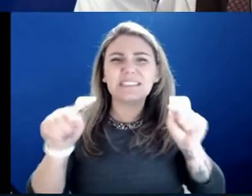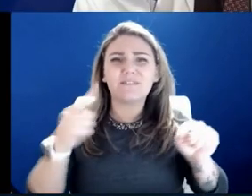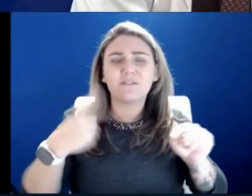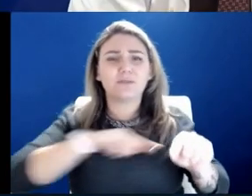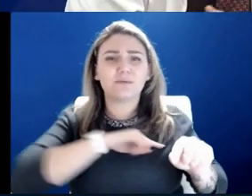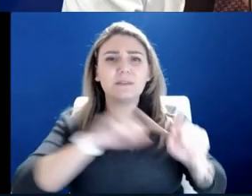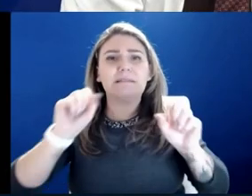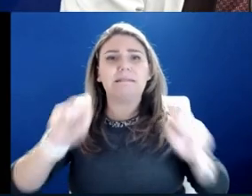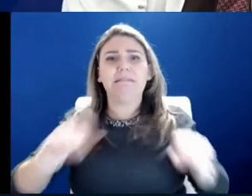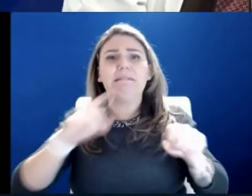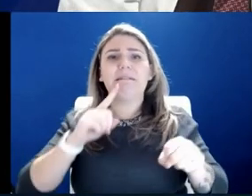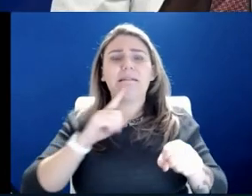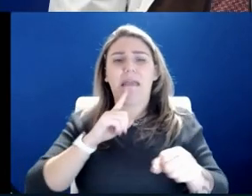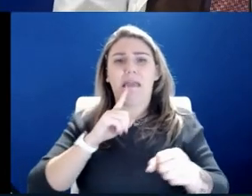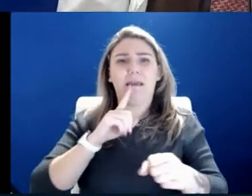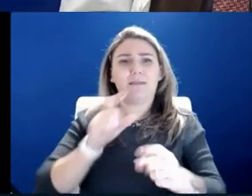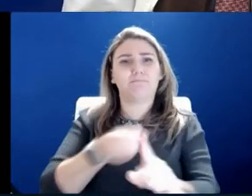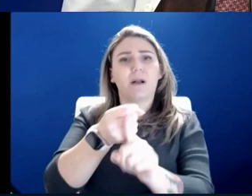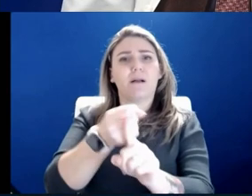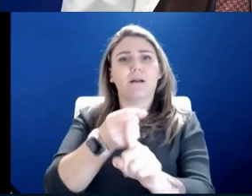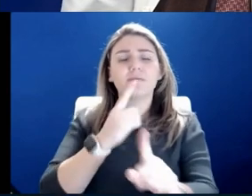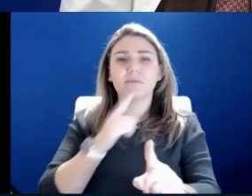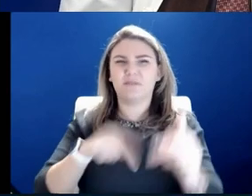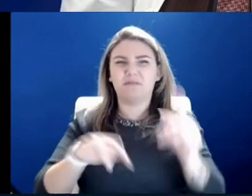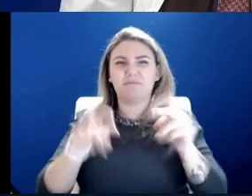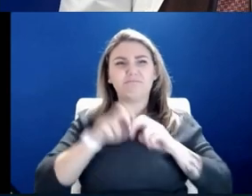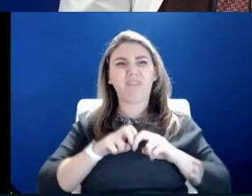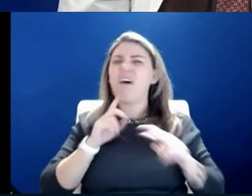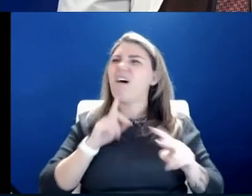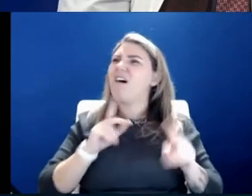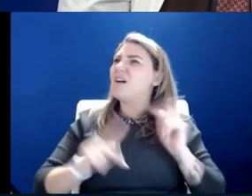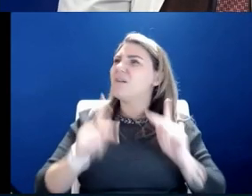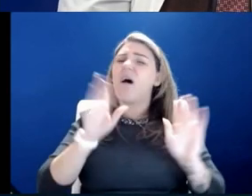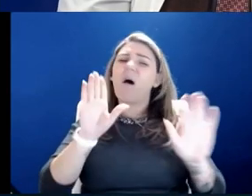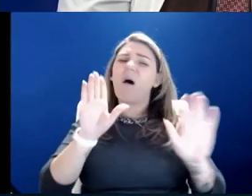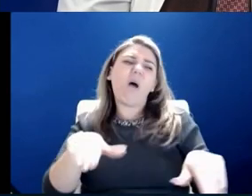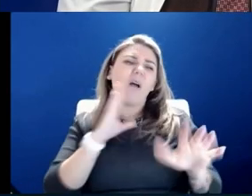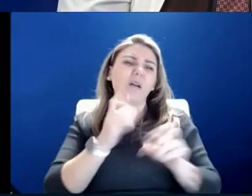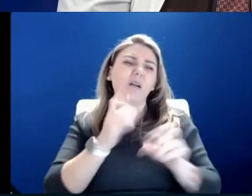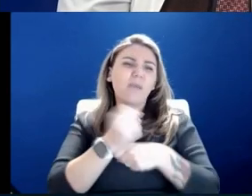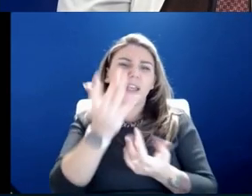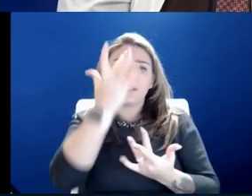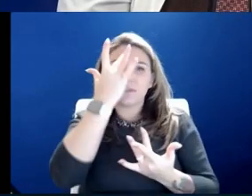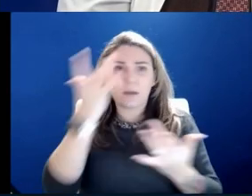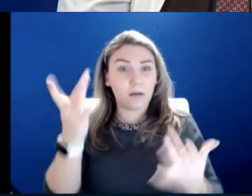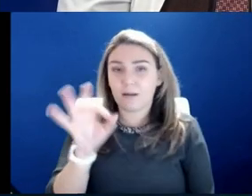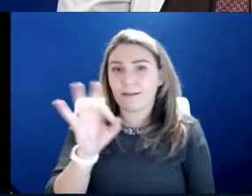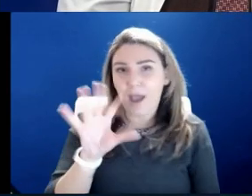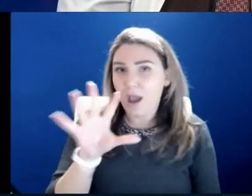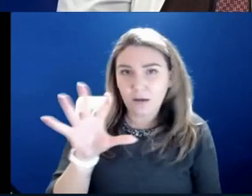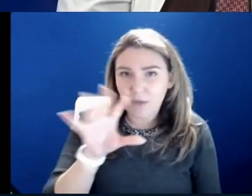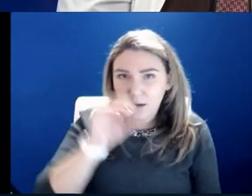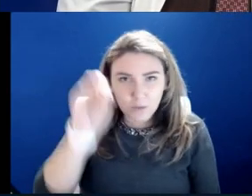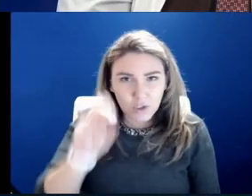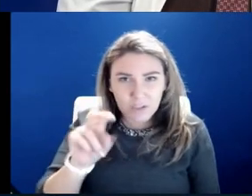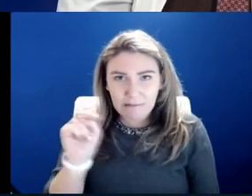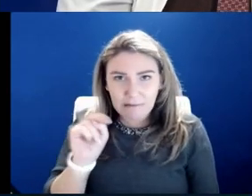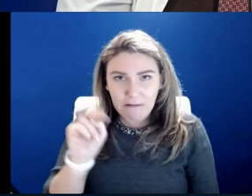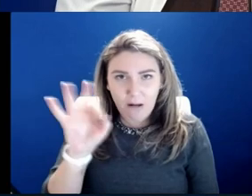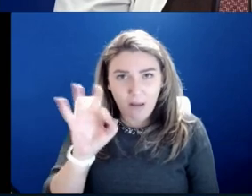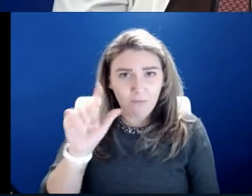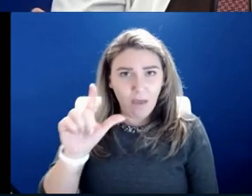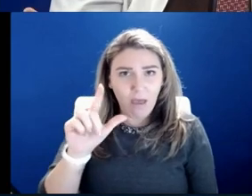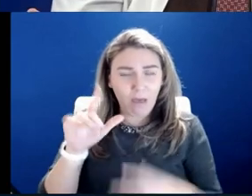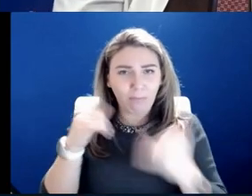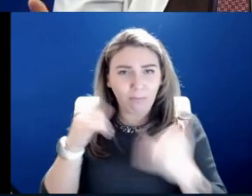And to think, you sit back and you watch people say, well, it's going to make you sick. Yeah, right. Well, okay. What is it? 95% of NFL players and 95% of the NBA